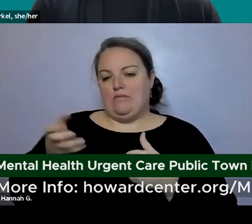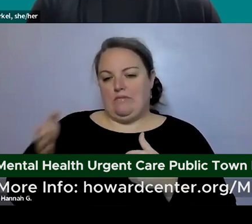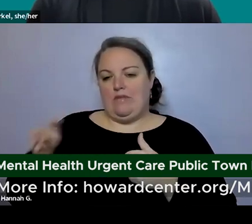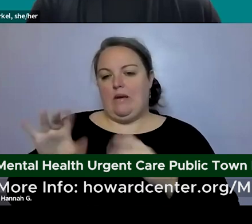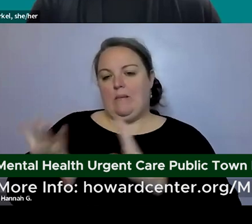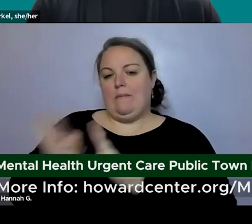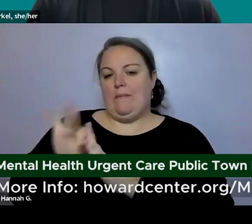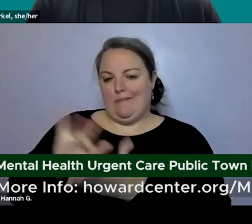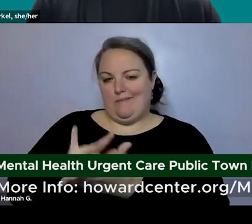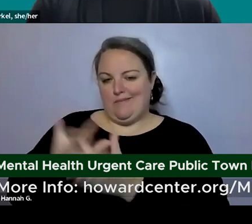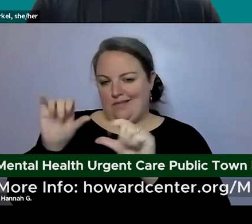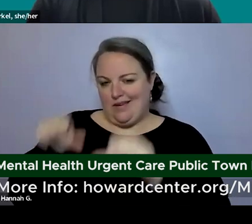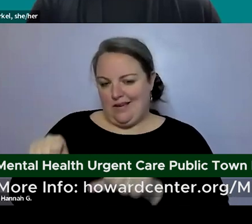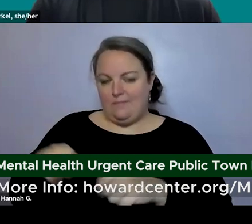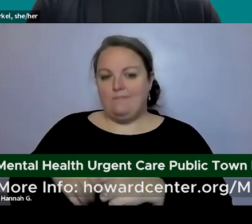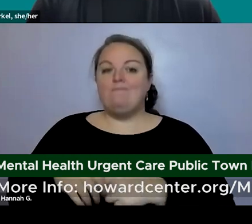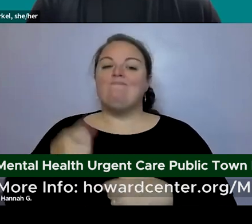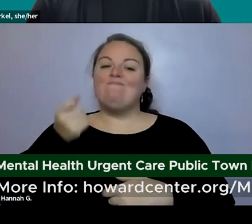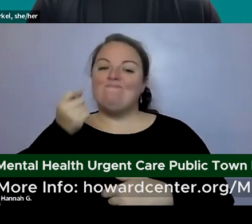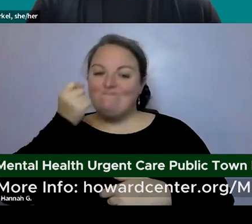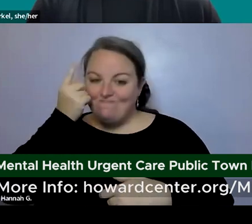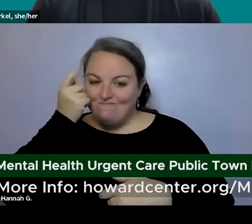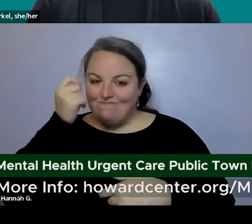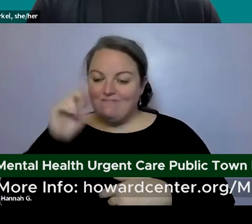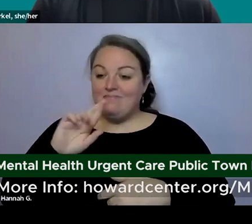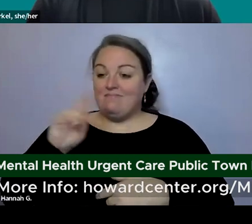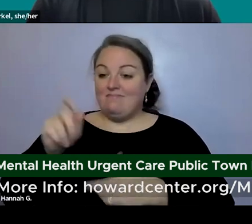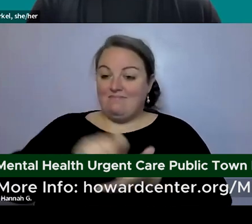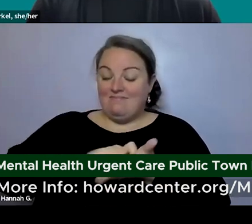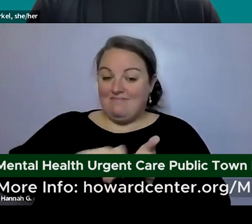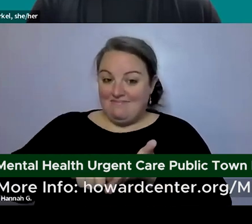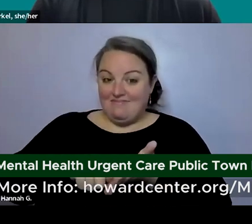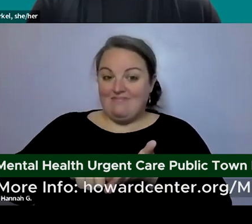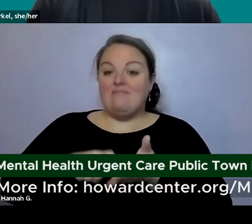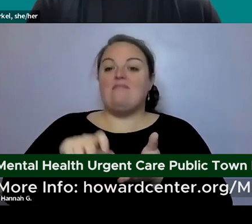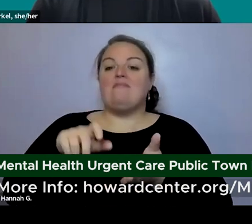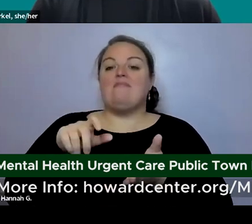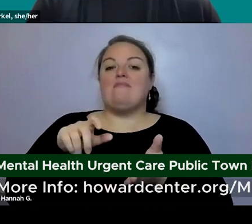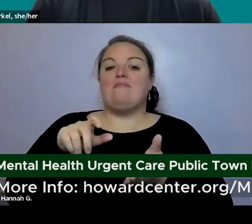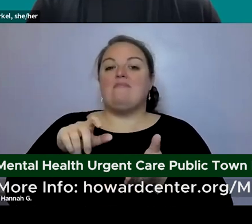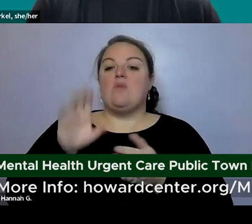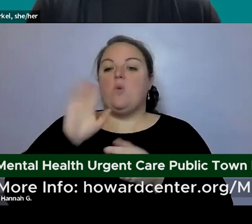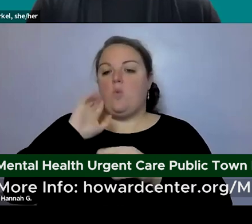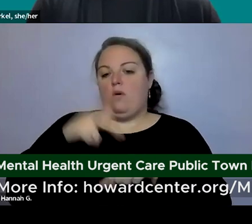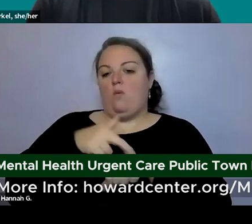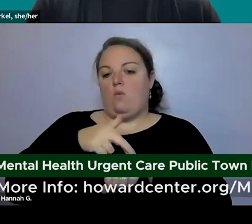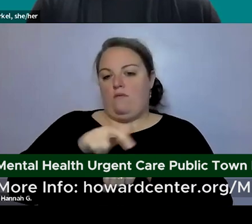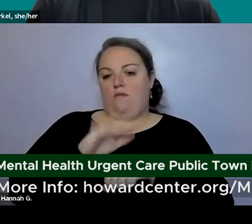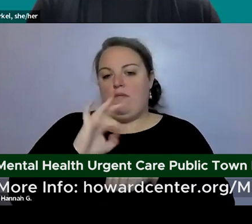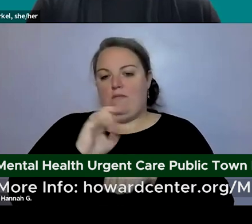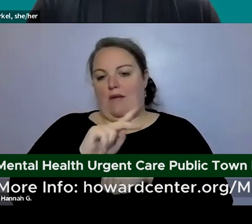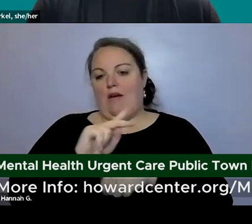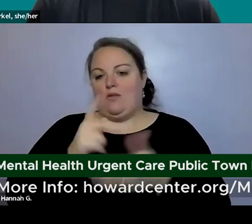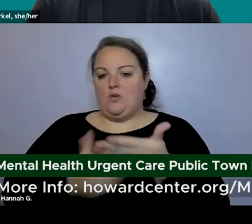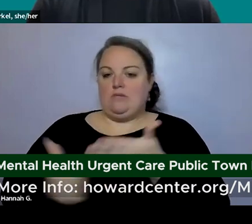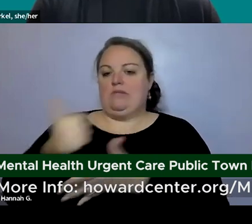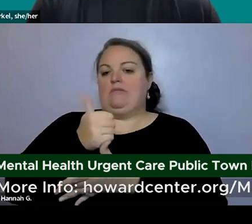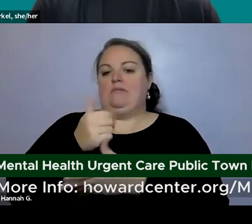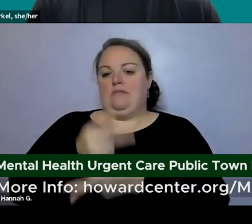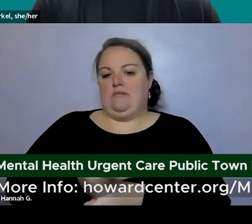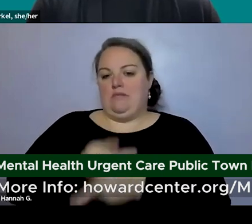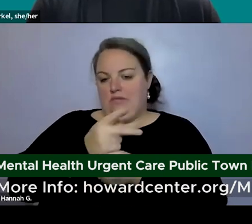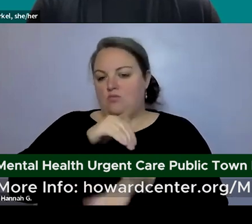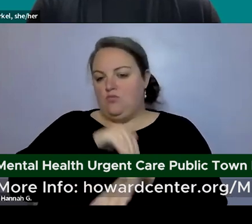for the most part prescribing will be um referred back to someone's primary care doctor